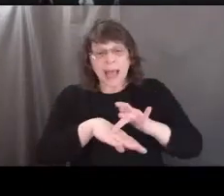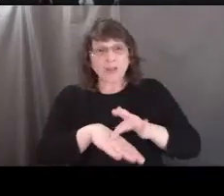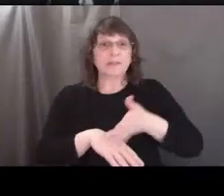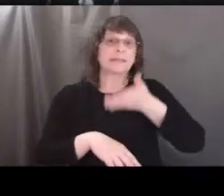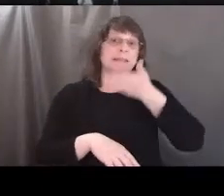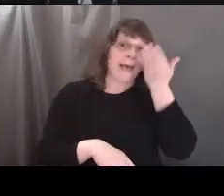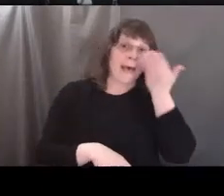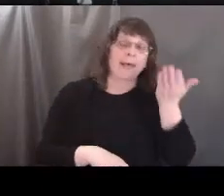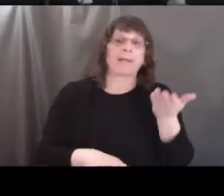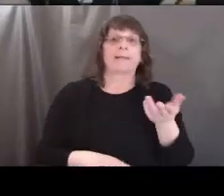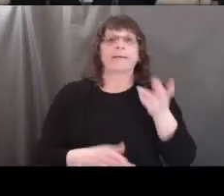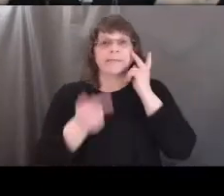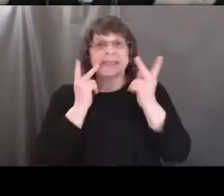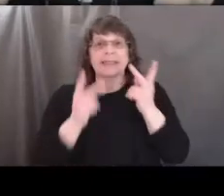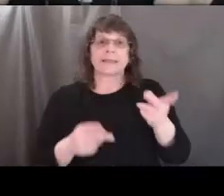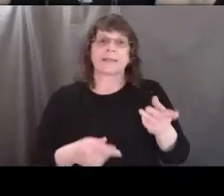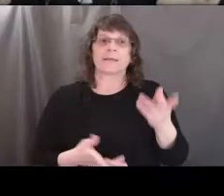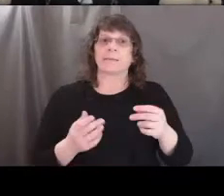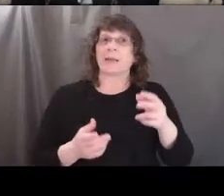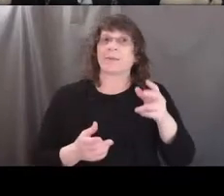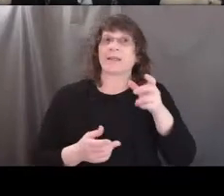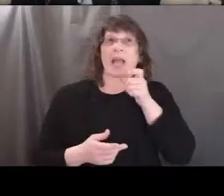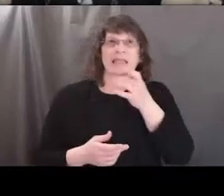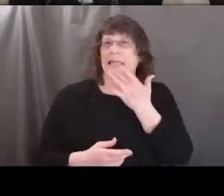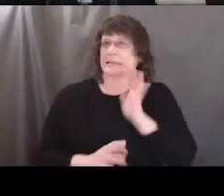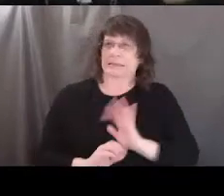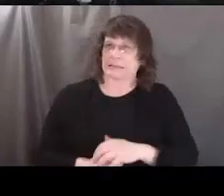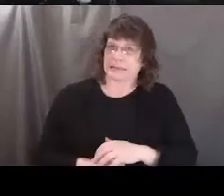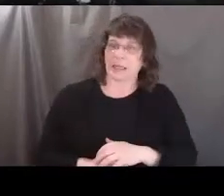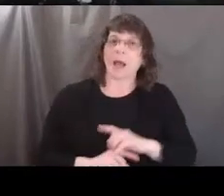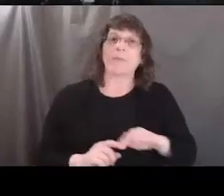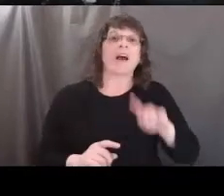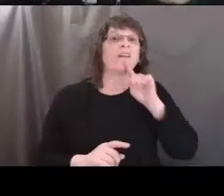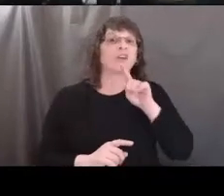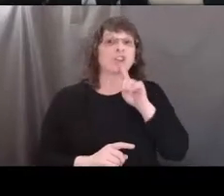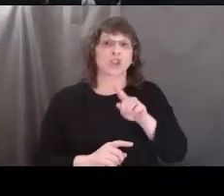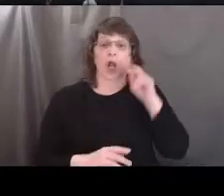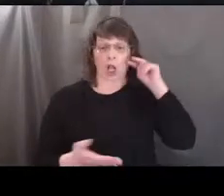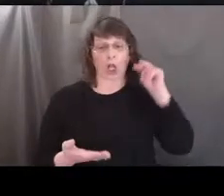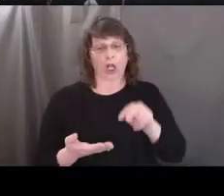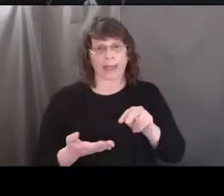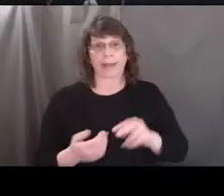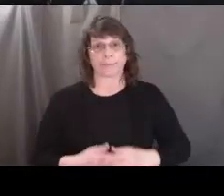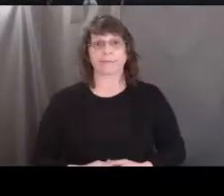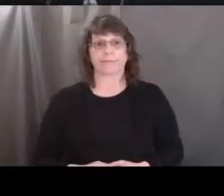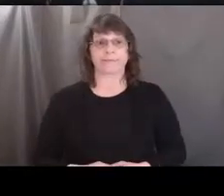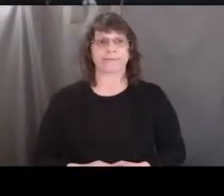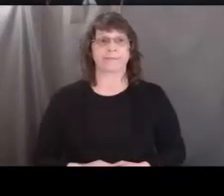smell it, maybe not taste it, but definitely look at it.